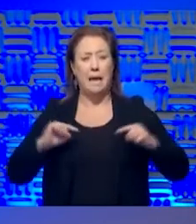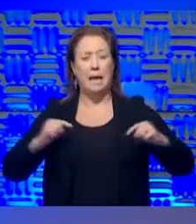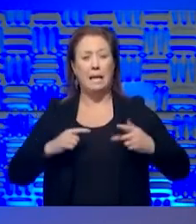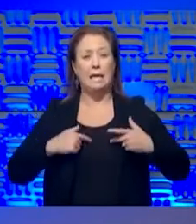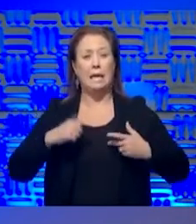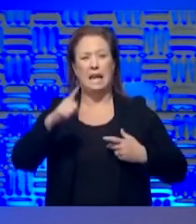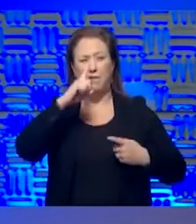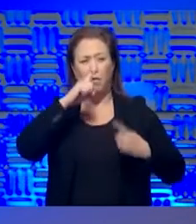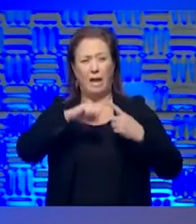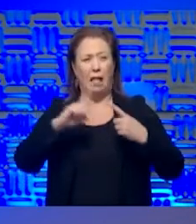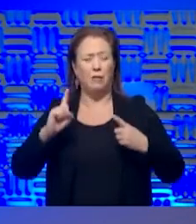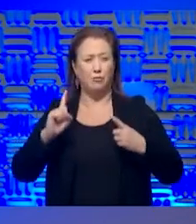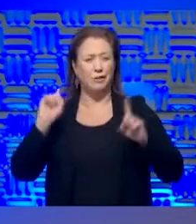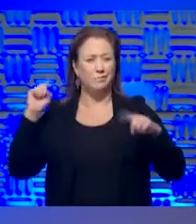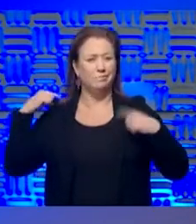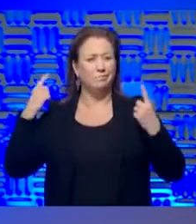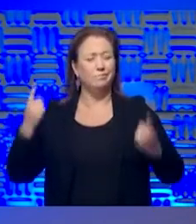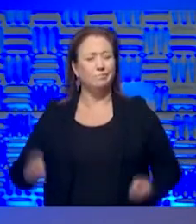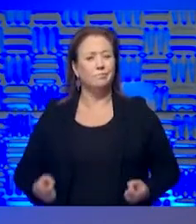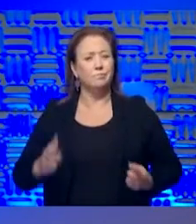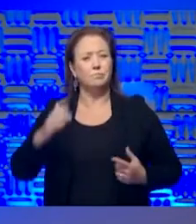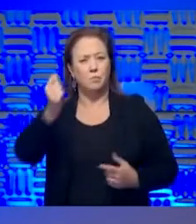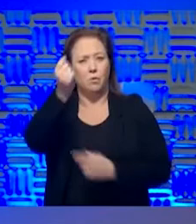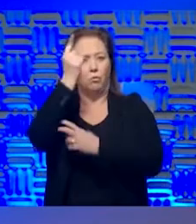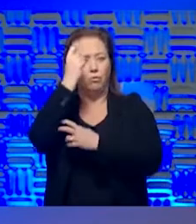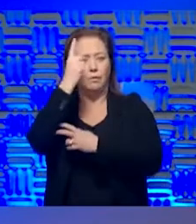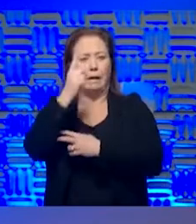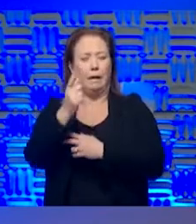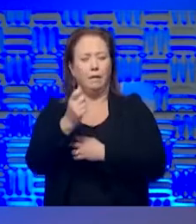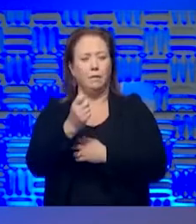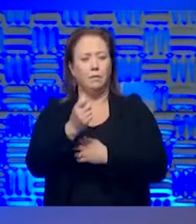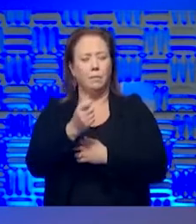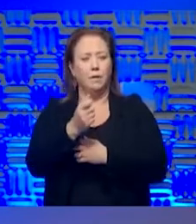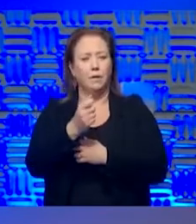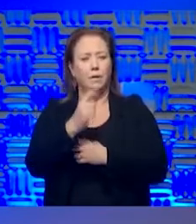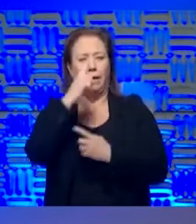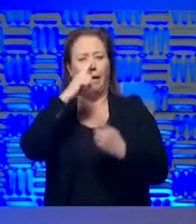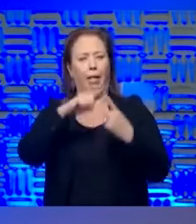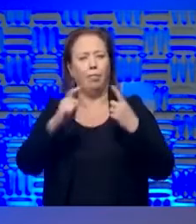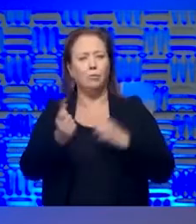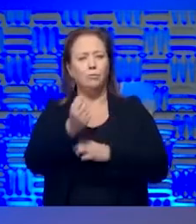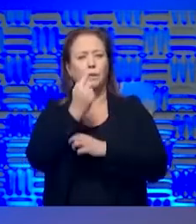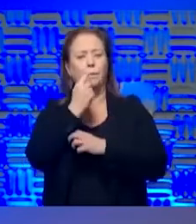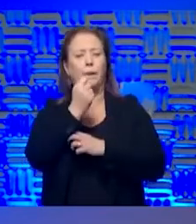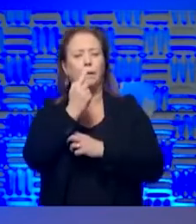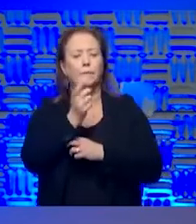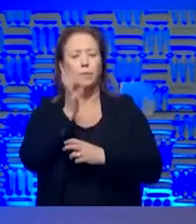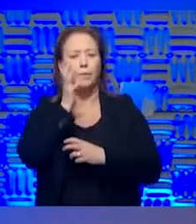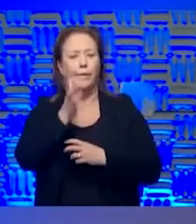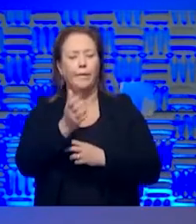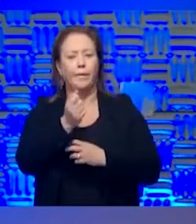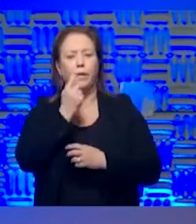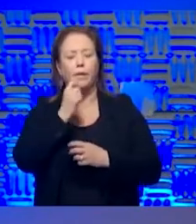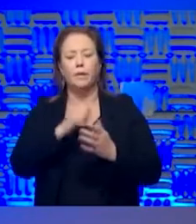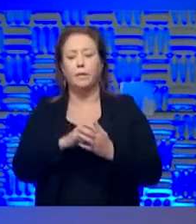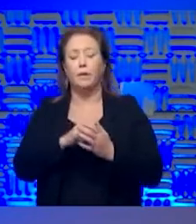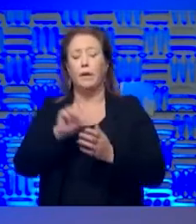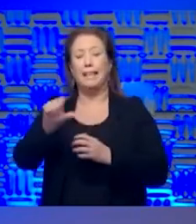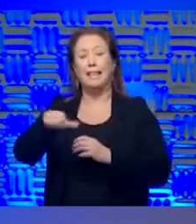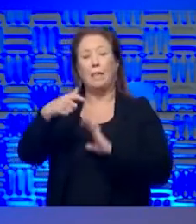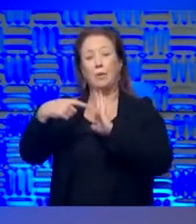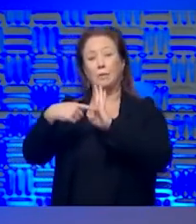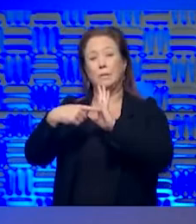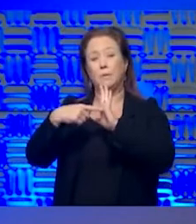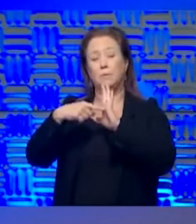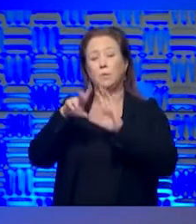seasonal allergies in the past, you understand what it's like. You're probably going to be taking some allergy medicine. Um, the other symptoms that